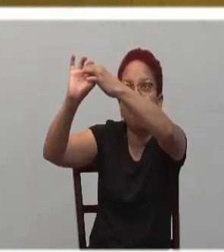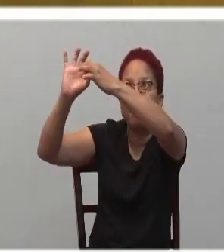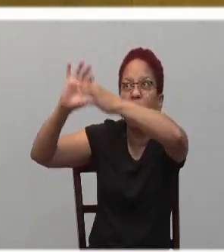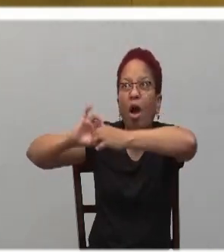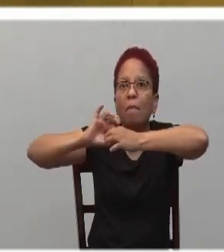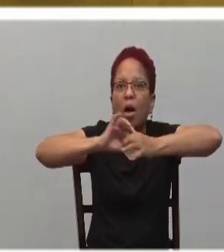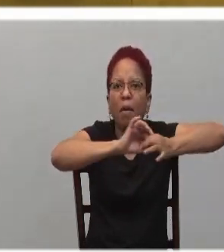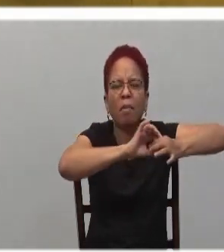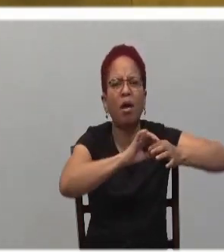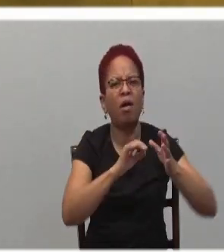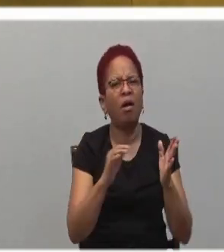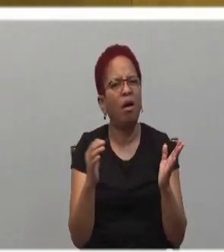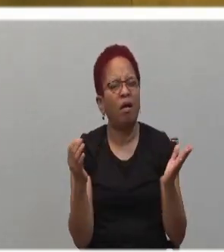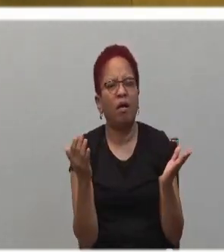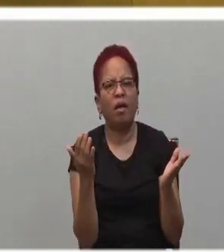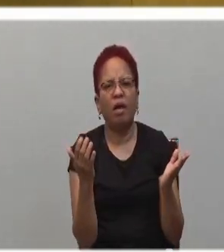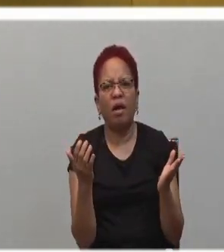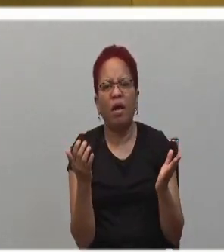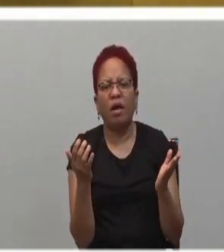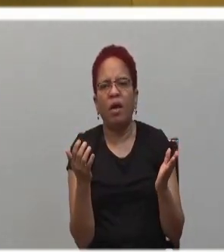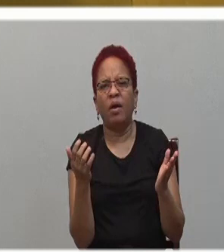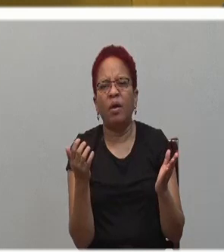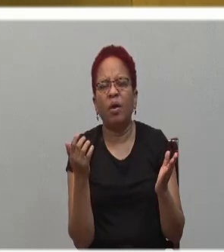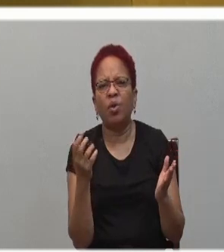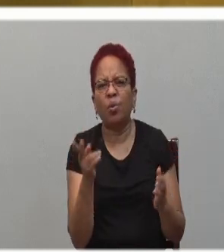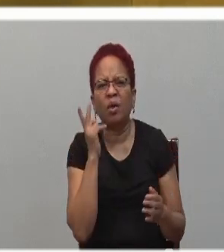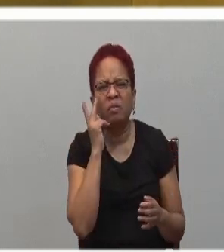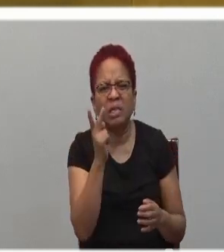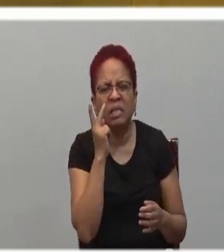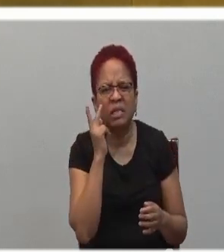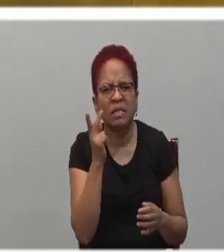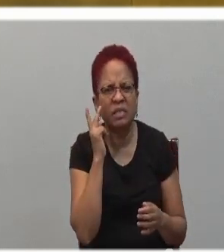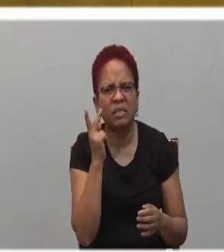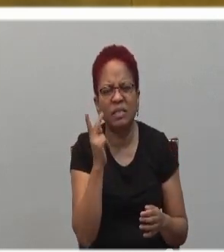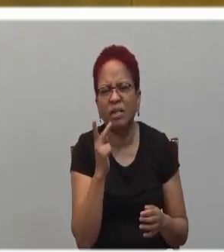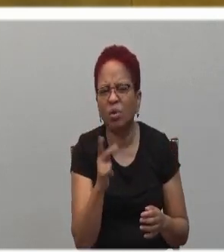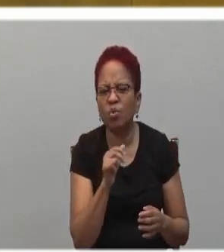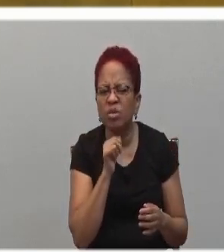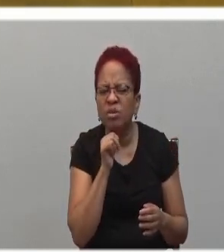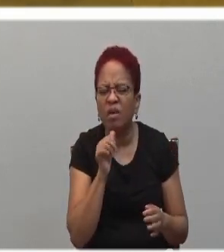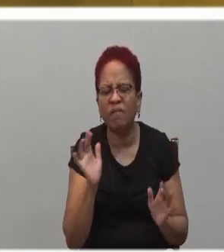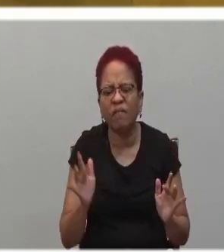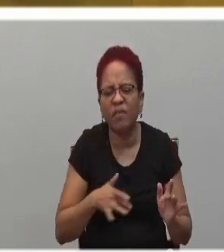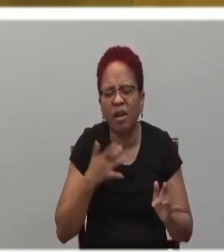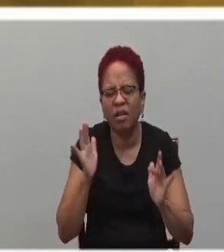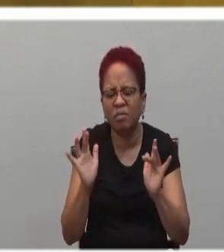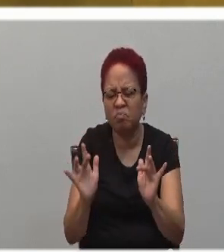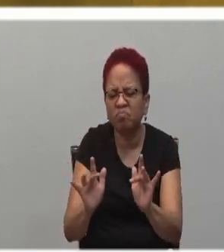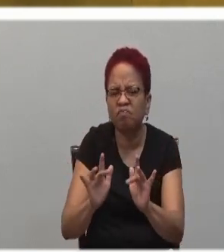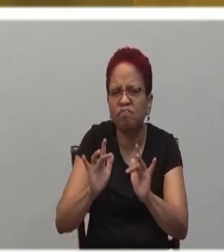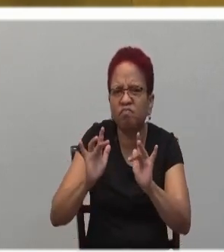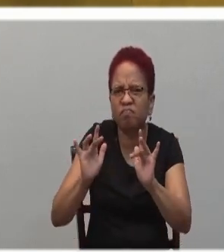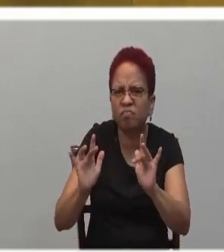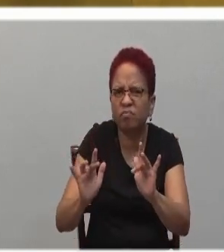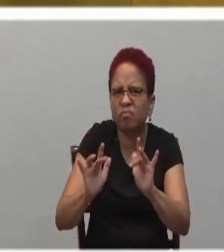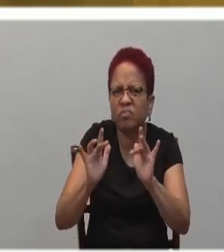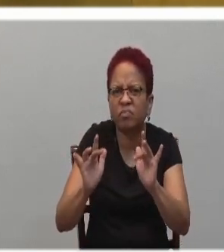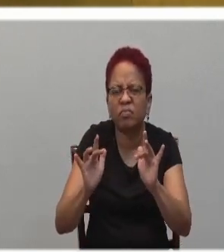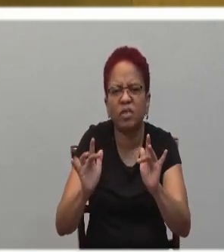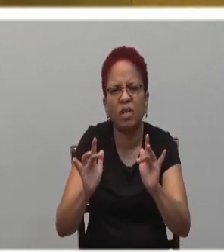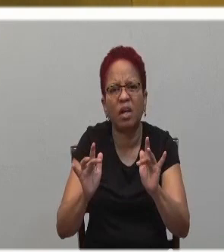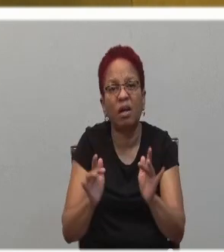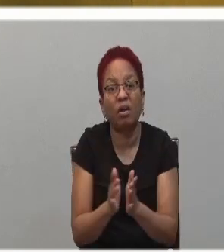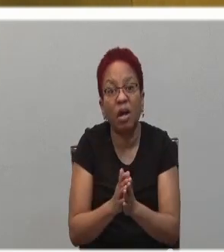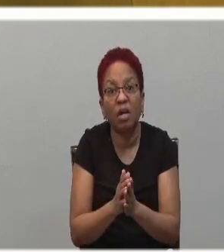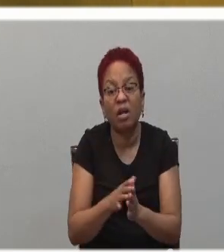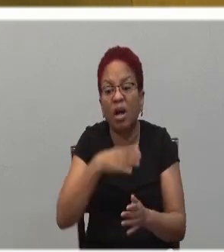private and public sector. We have reaped indifference towards the weak and the vulnerable, especially the elderly